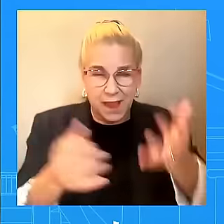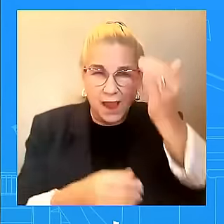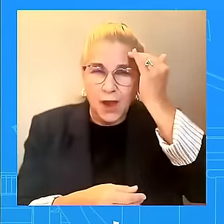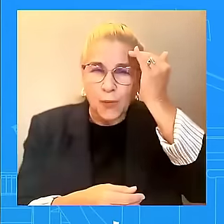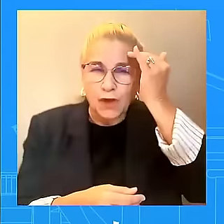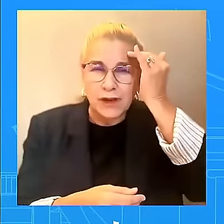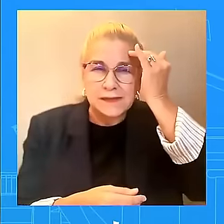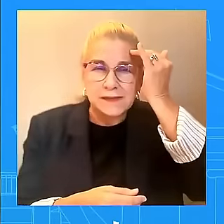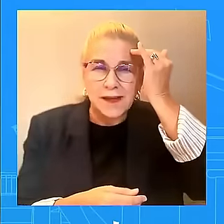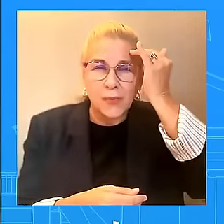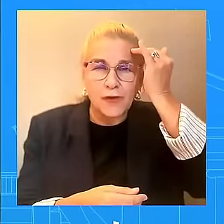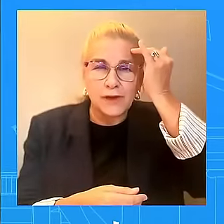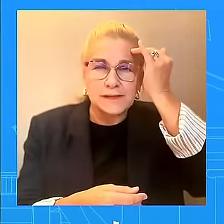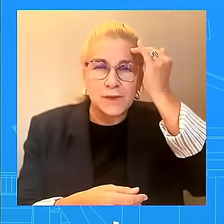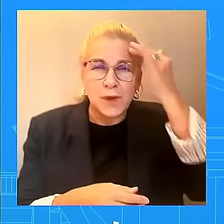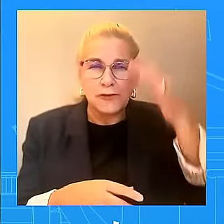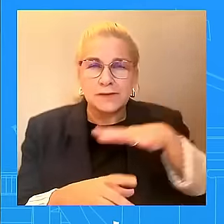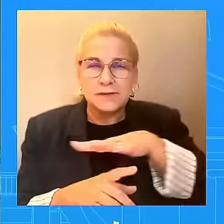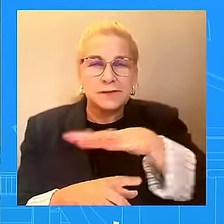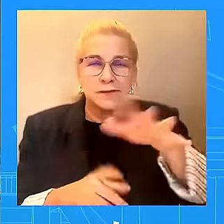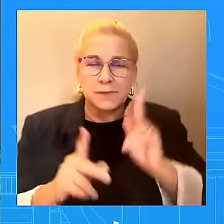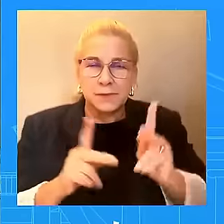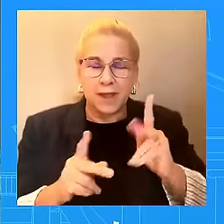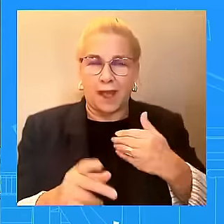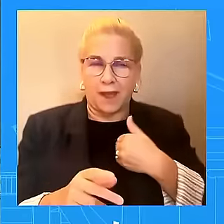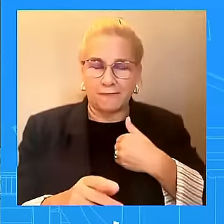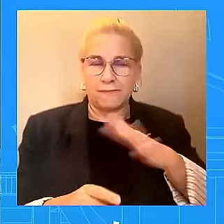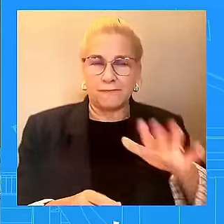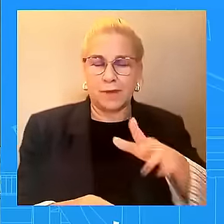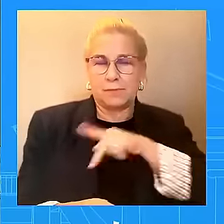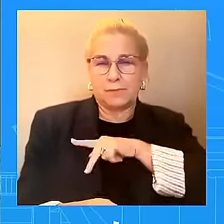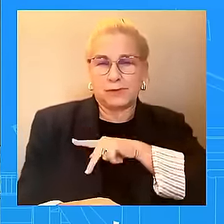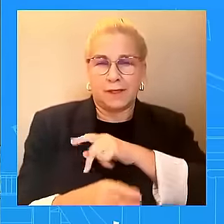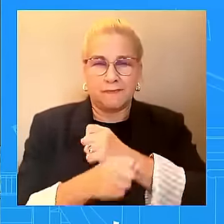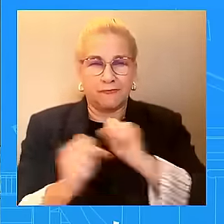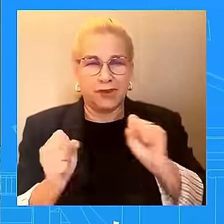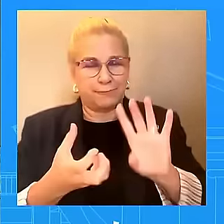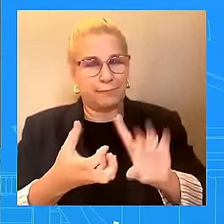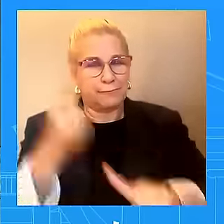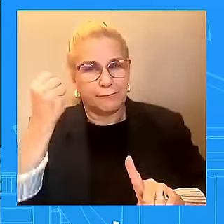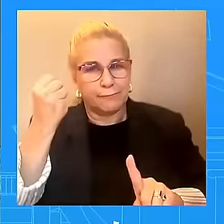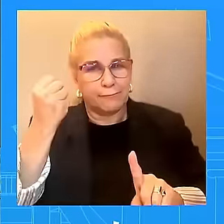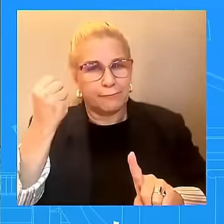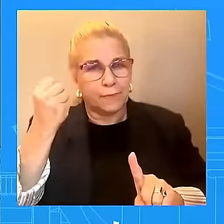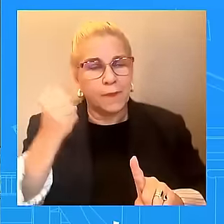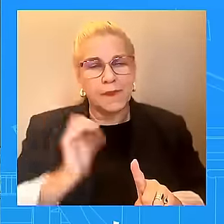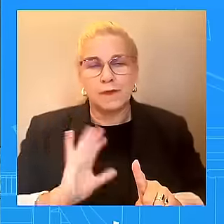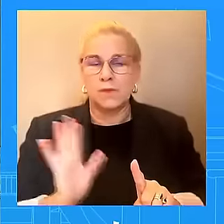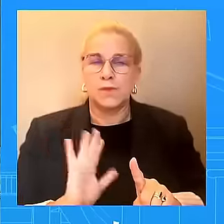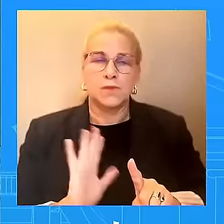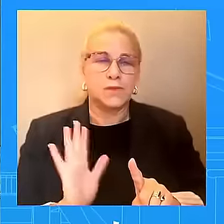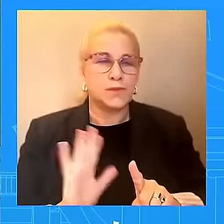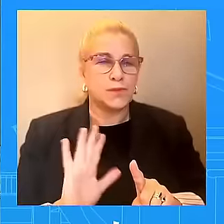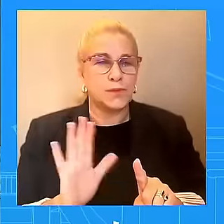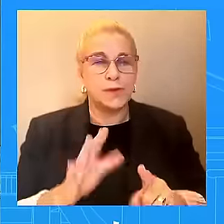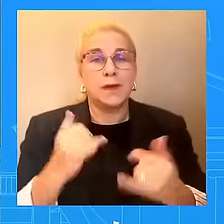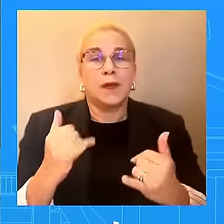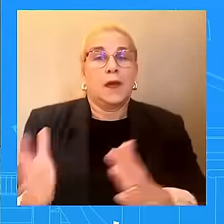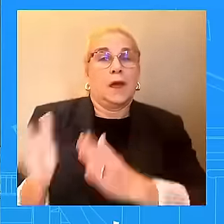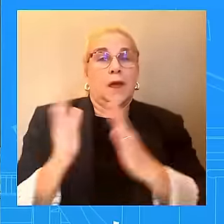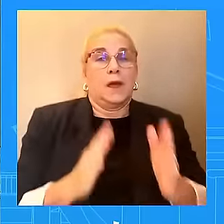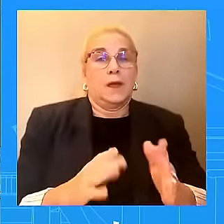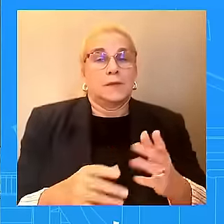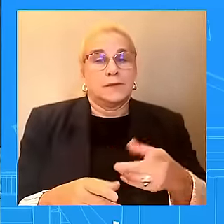away from women. I just want follow on storms. What's the confidence that FEMA is prepared